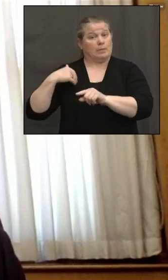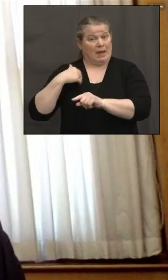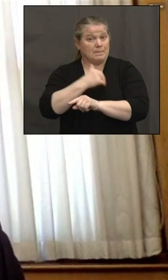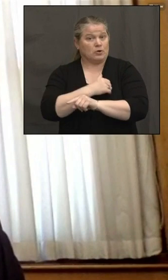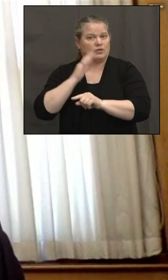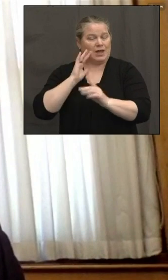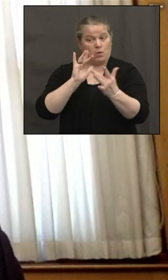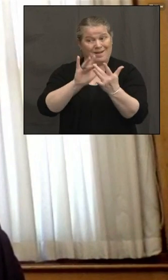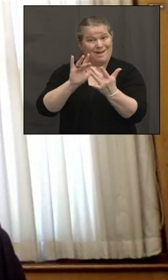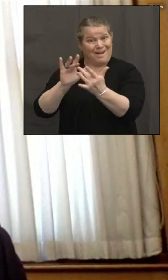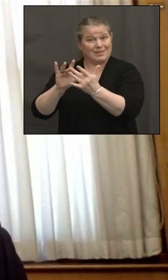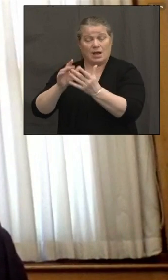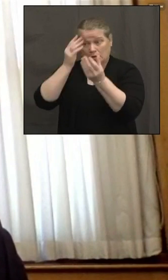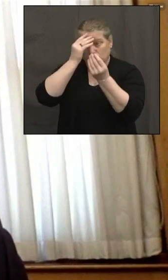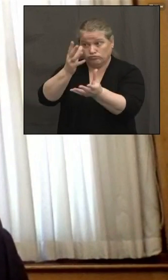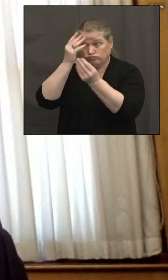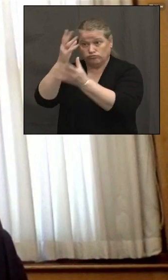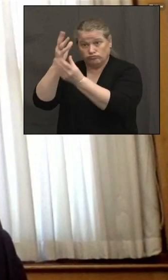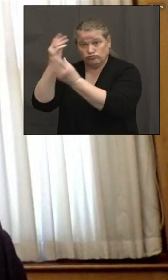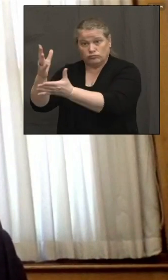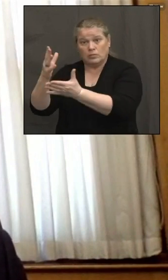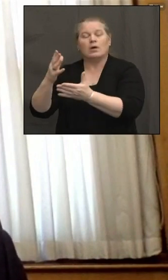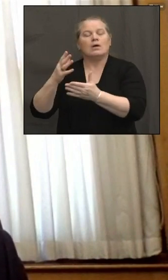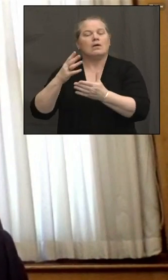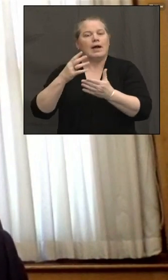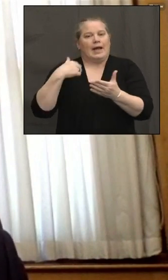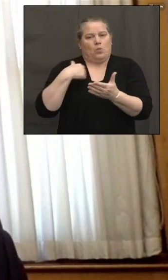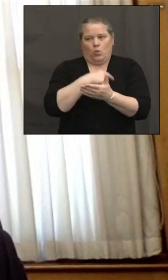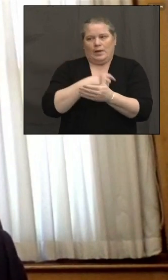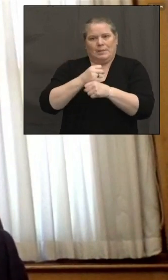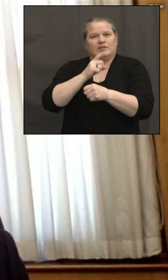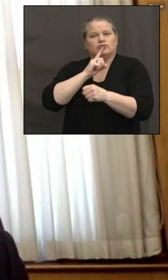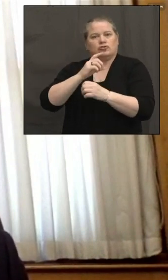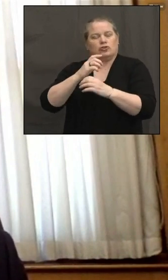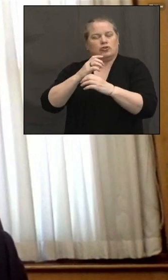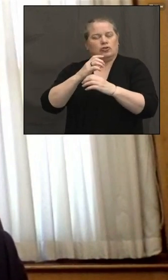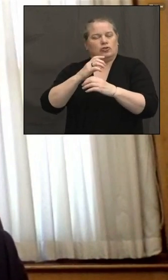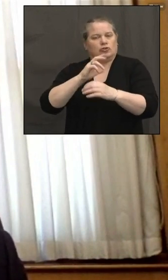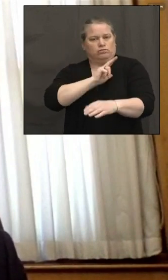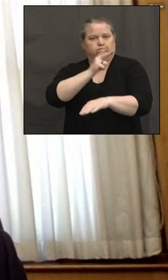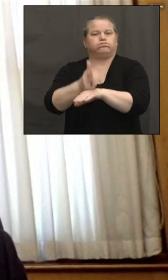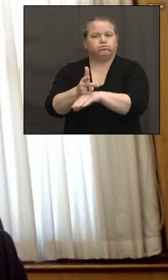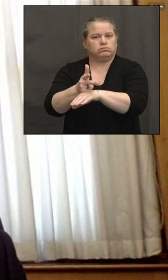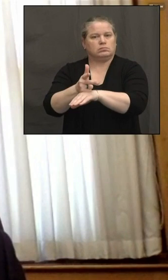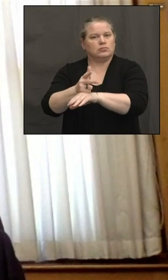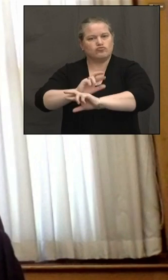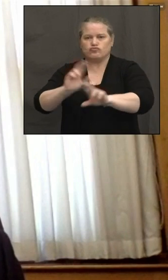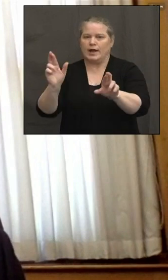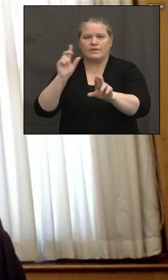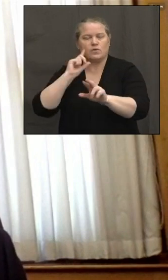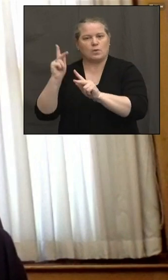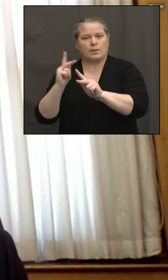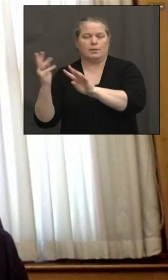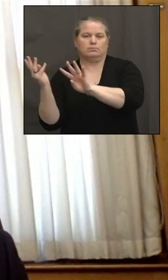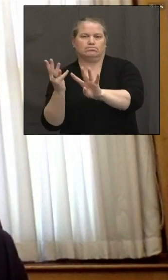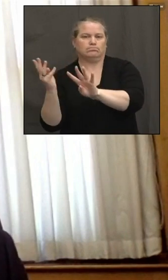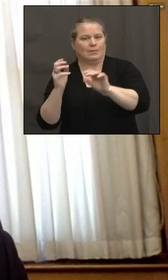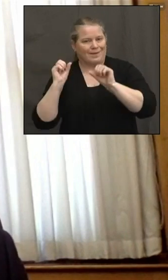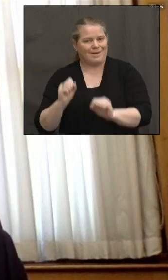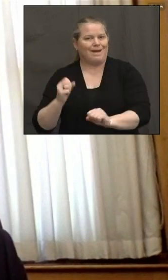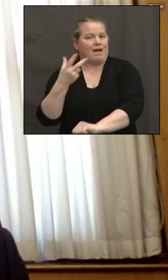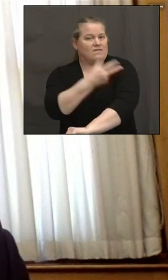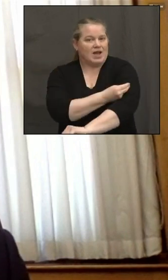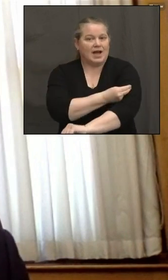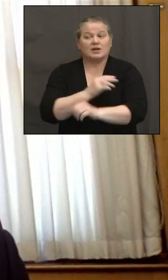is there to do the vaccinations. And so it's a community partnership, working with community leaders, community organizations, and just